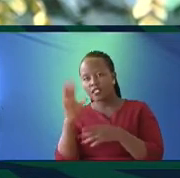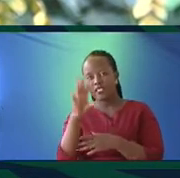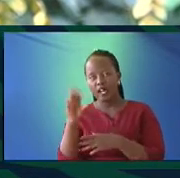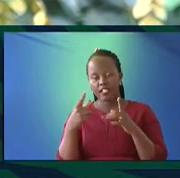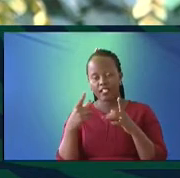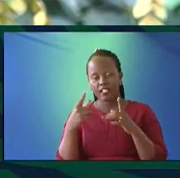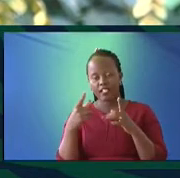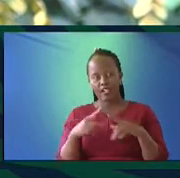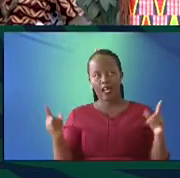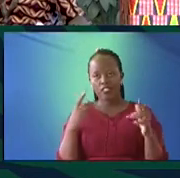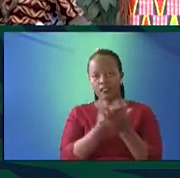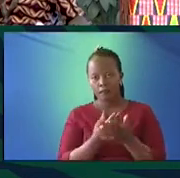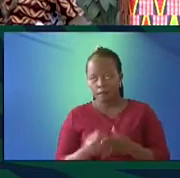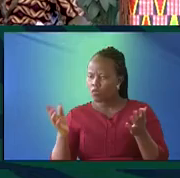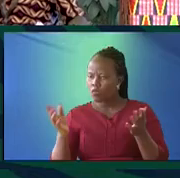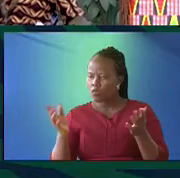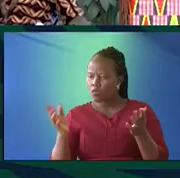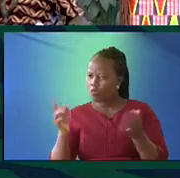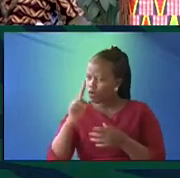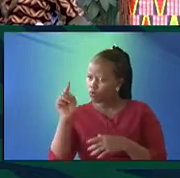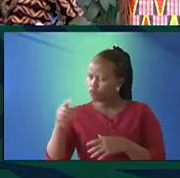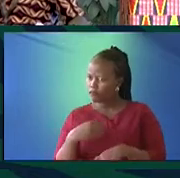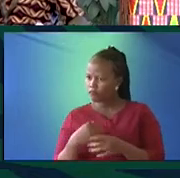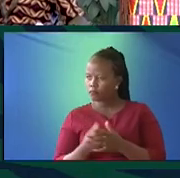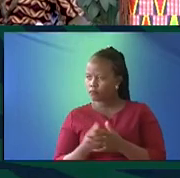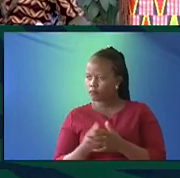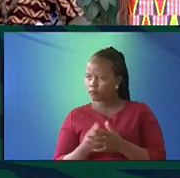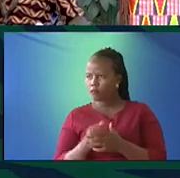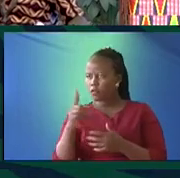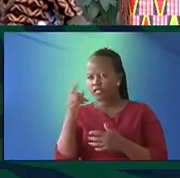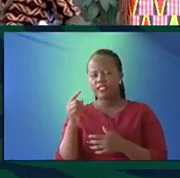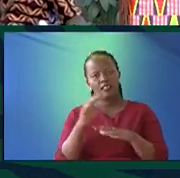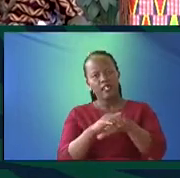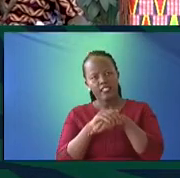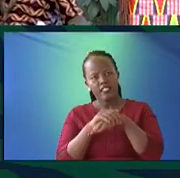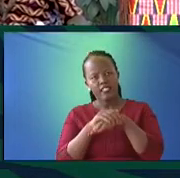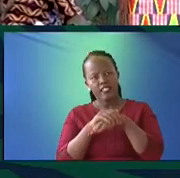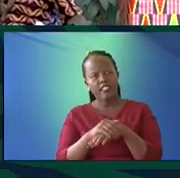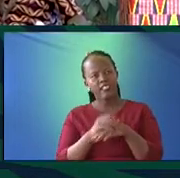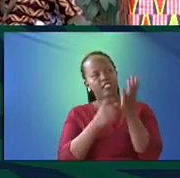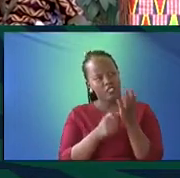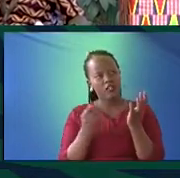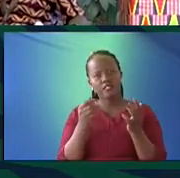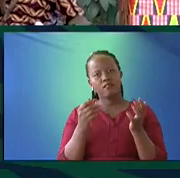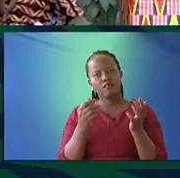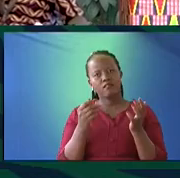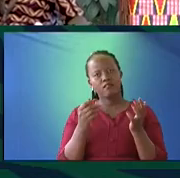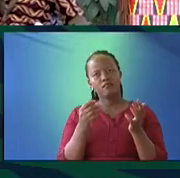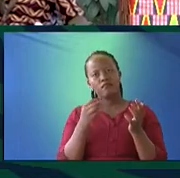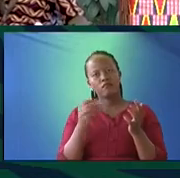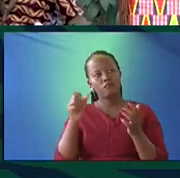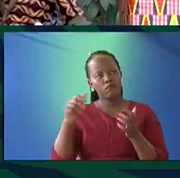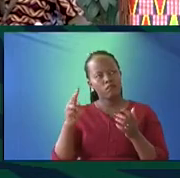African languages. Thank you. I have a question for you. said English, Kiswahili, Spanish? That's what Muihaki told us.